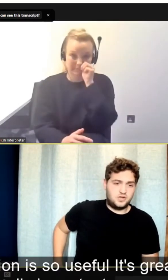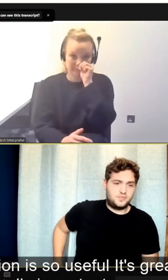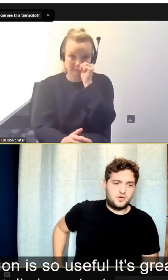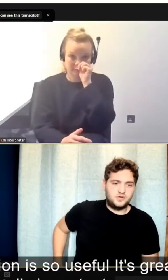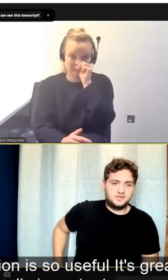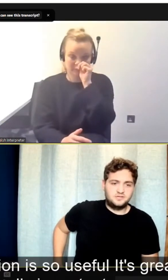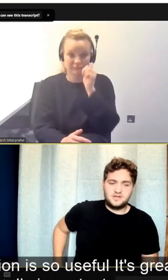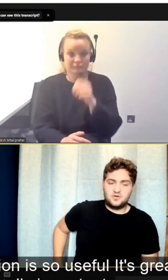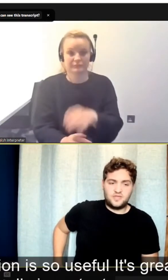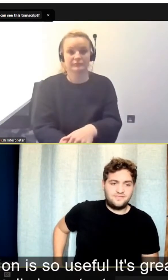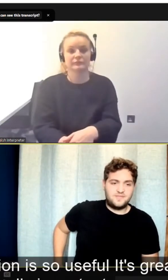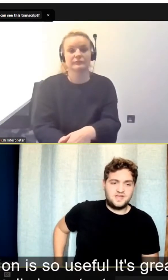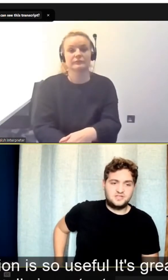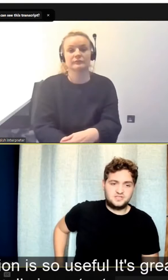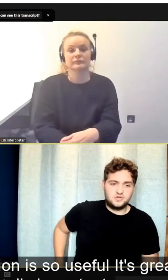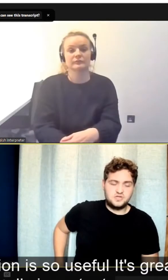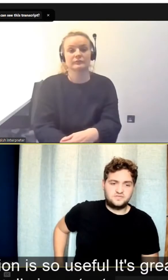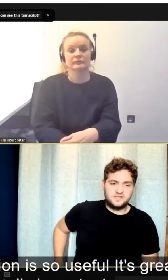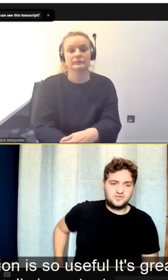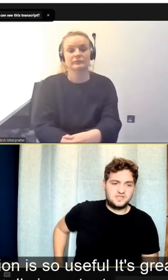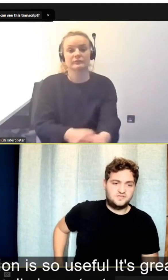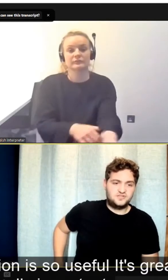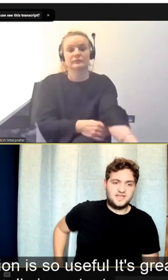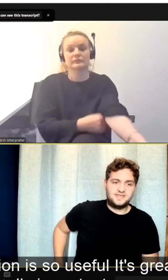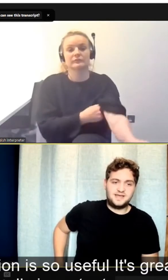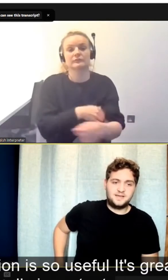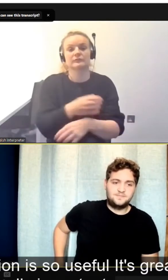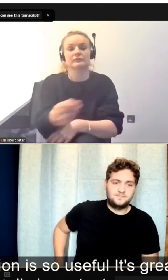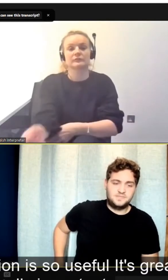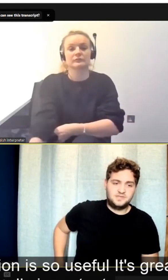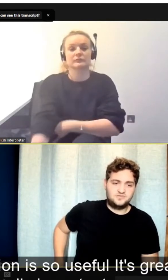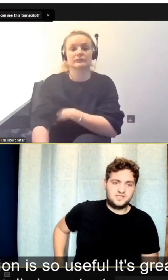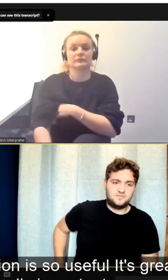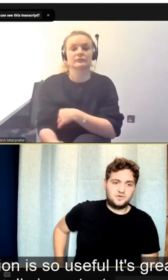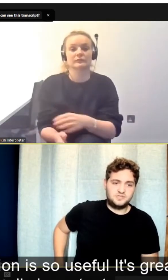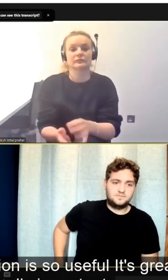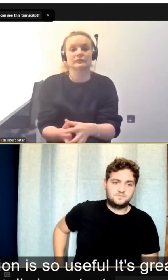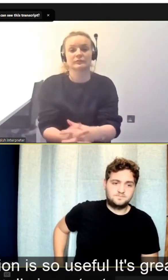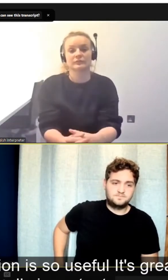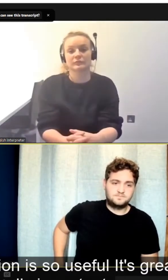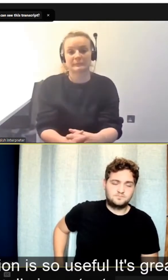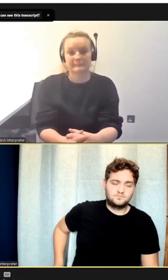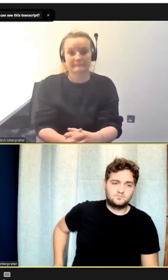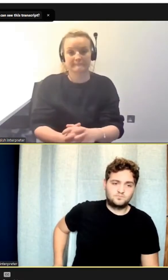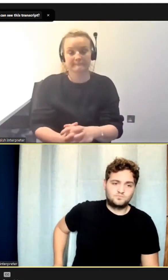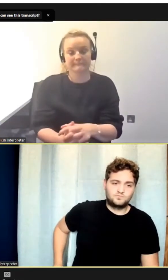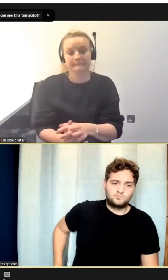It's all important, and all that information is so useful. It's great that you've shared that. It's really important.